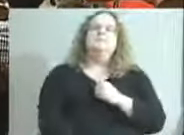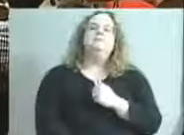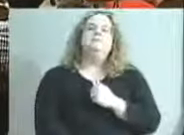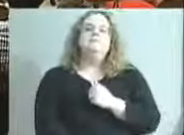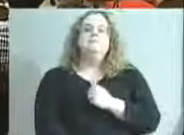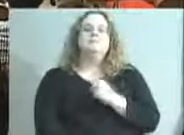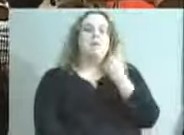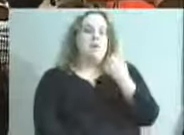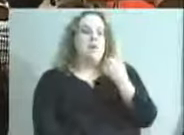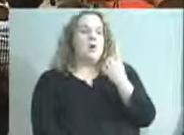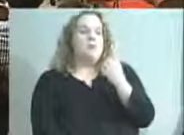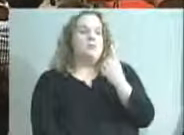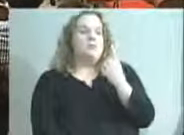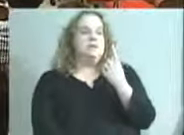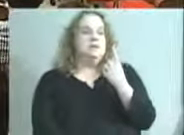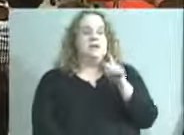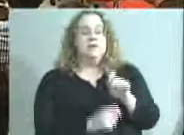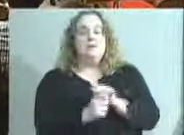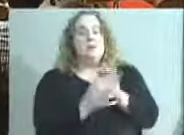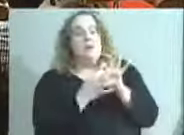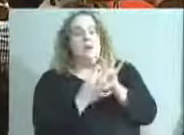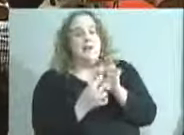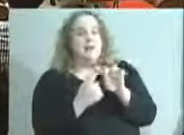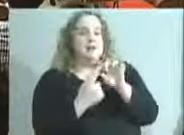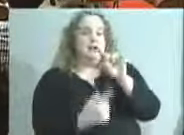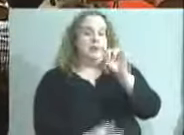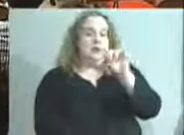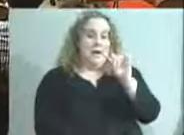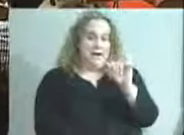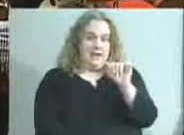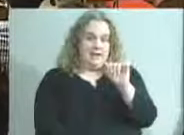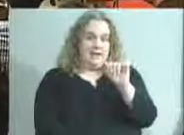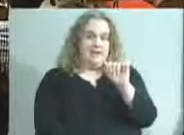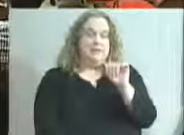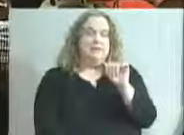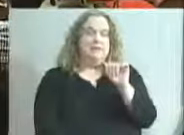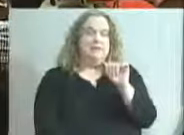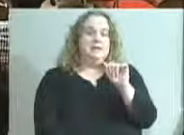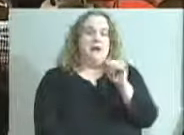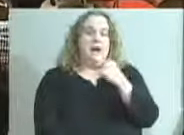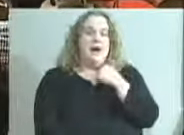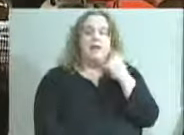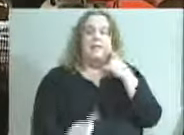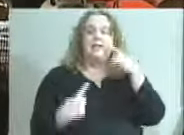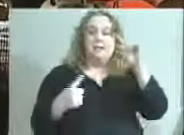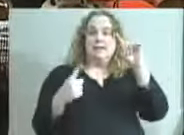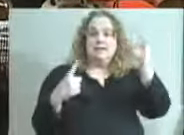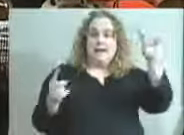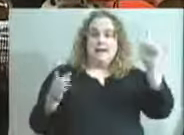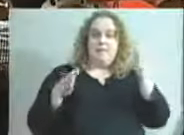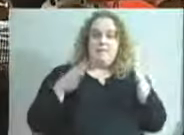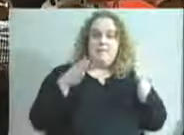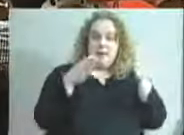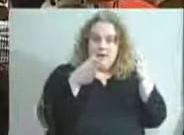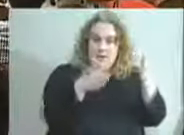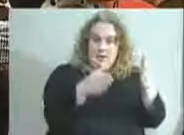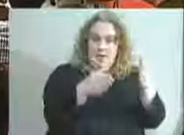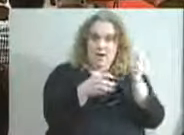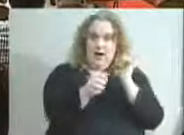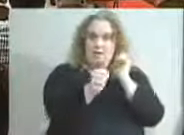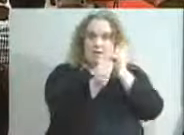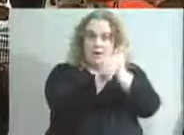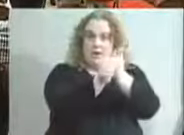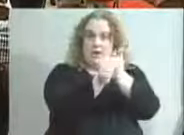data question. And it's a specific example, but when we had the Success Pathways update